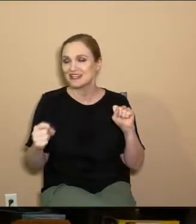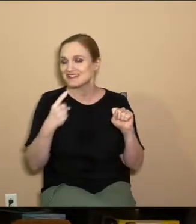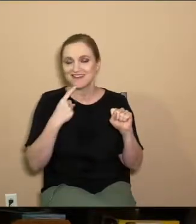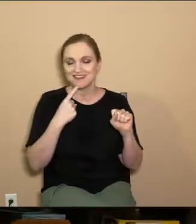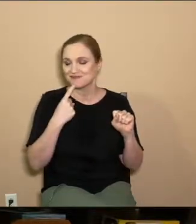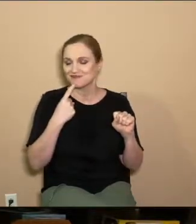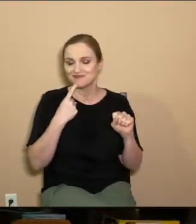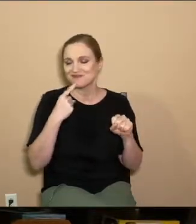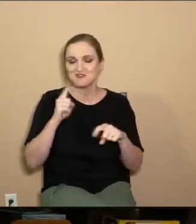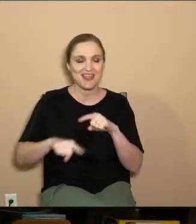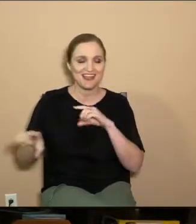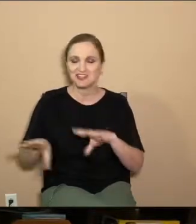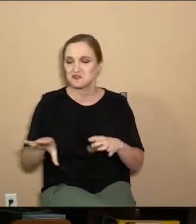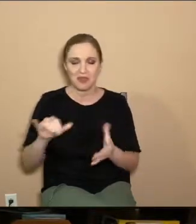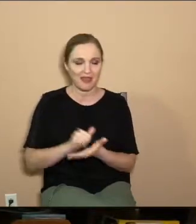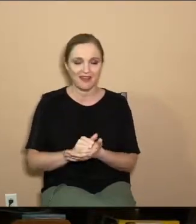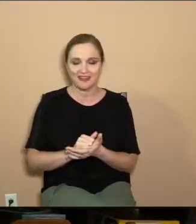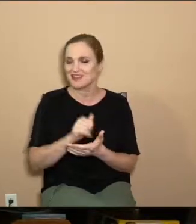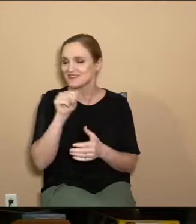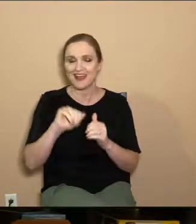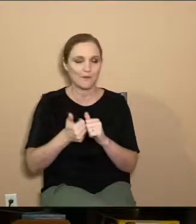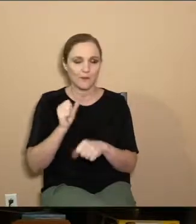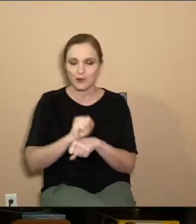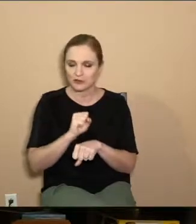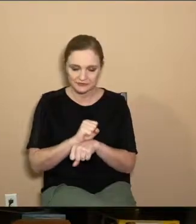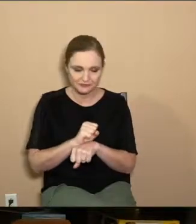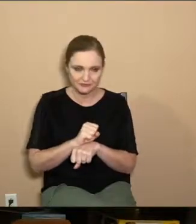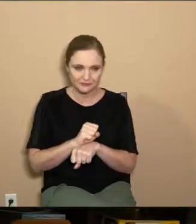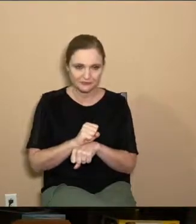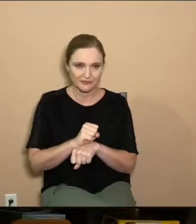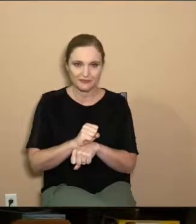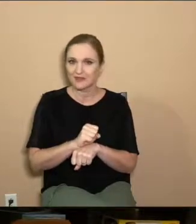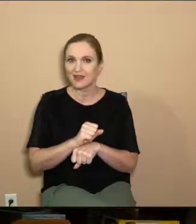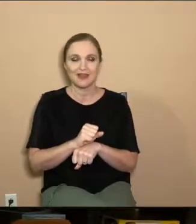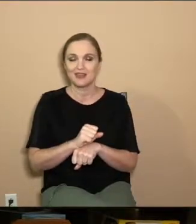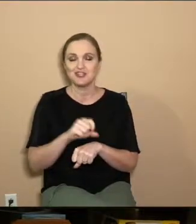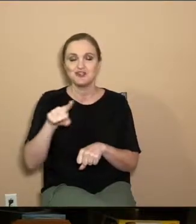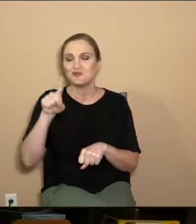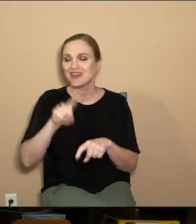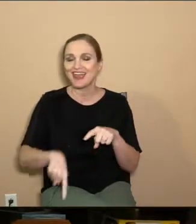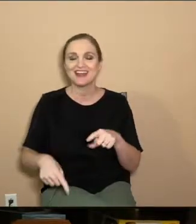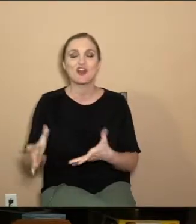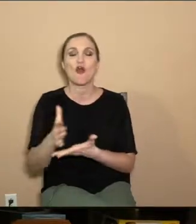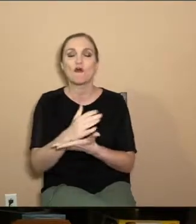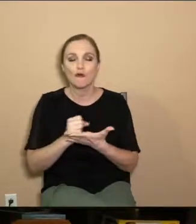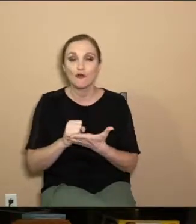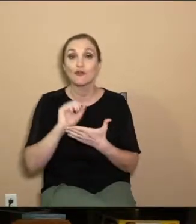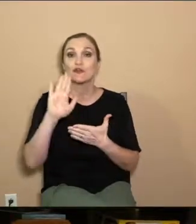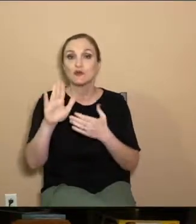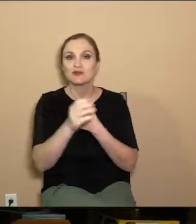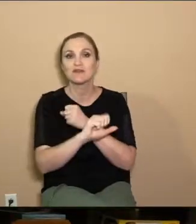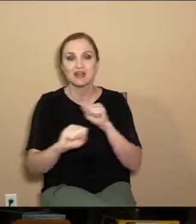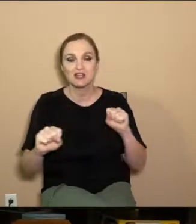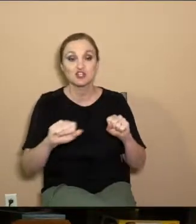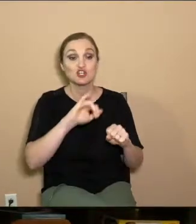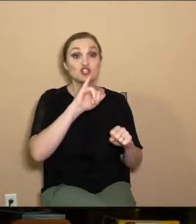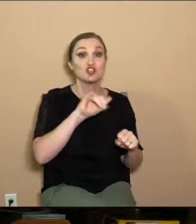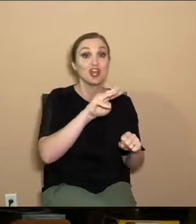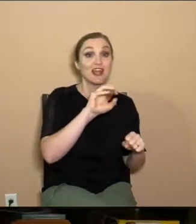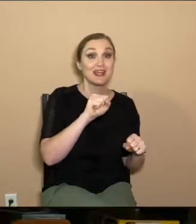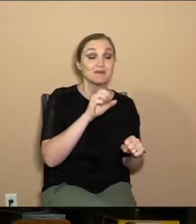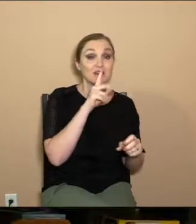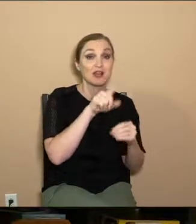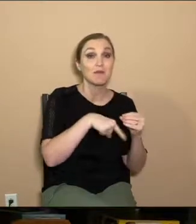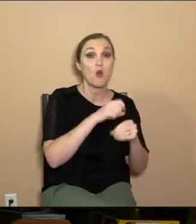not the way it happens at all, but it's fruitless to think that you can earn your salvation. James is talking